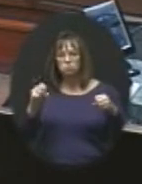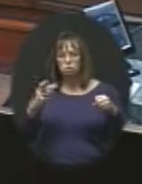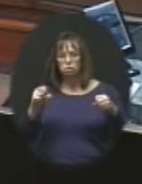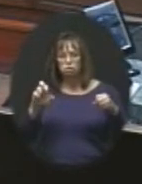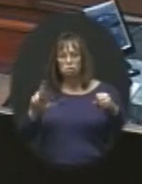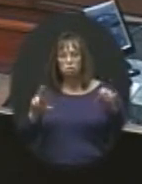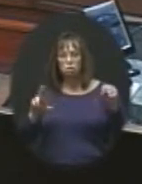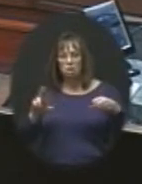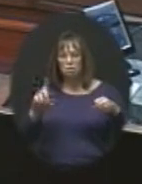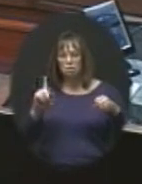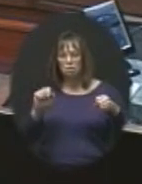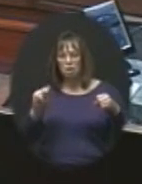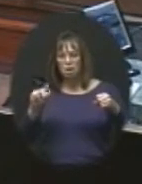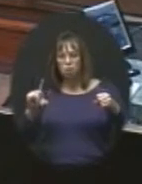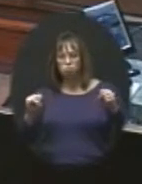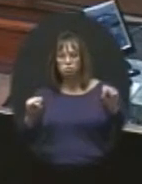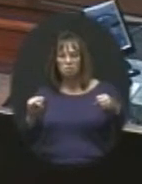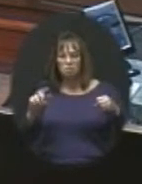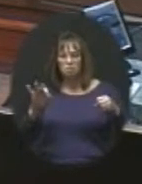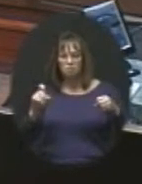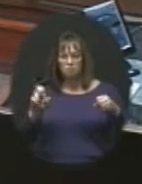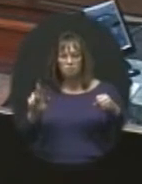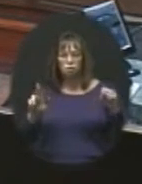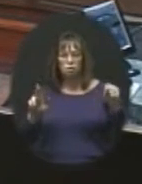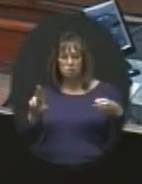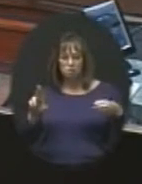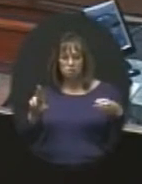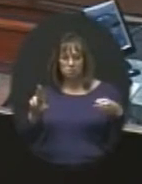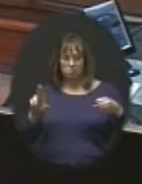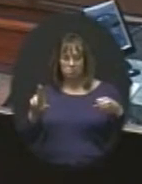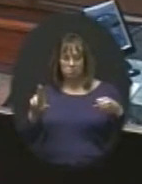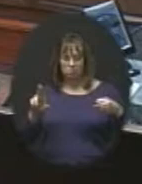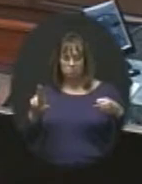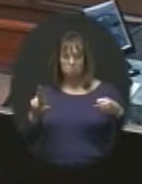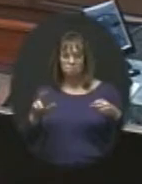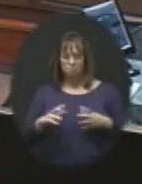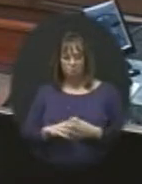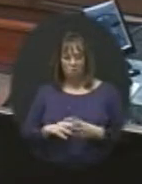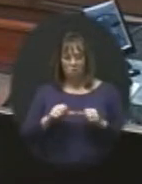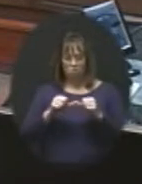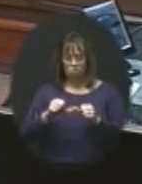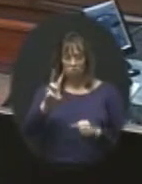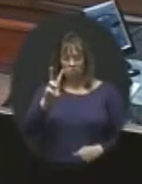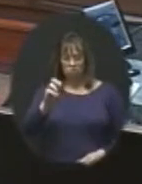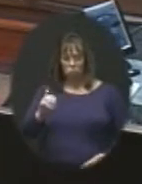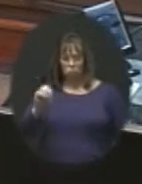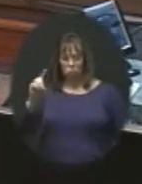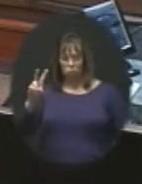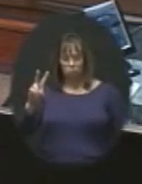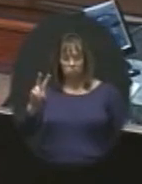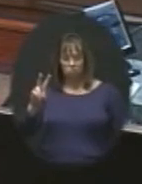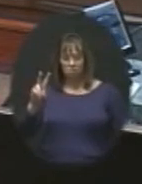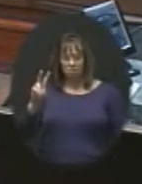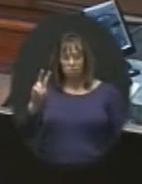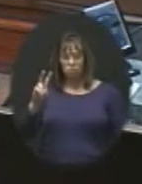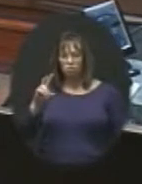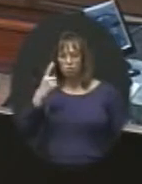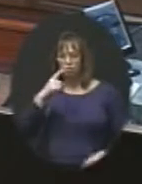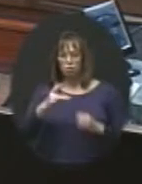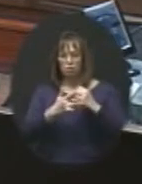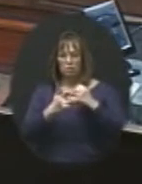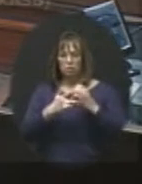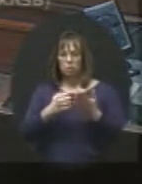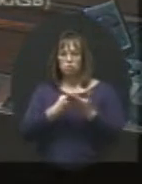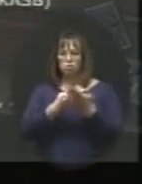Scheer? Yes. Dr. Daniels? Yes. Mrs. Felter? Yes. Move on to 6.02 for the Technology